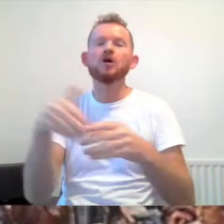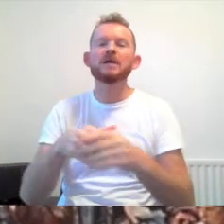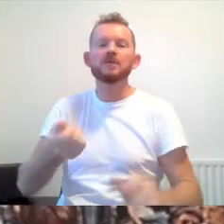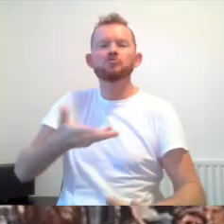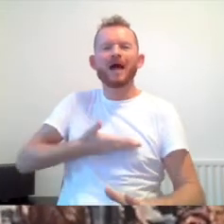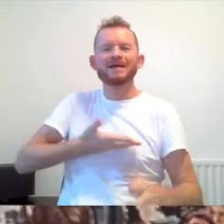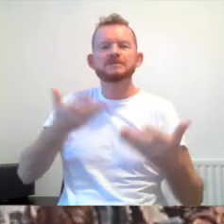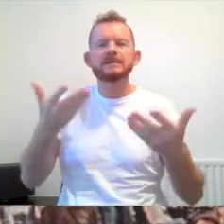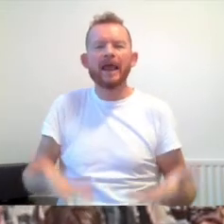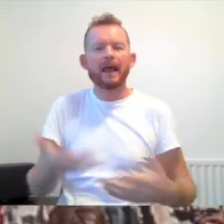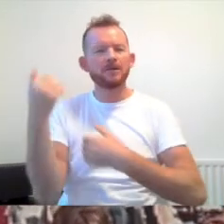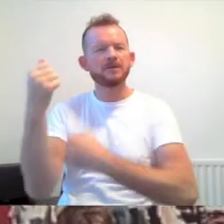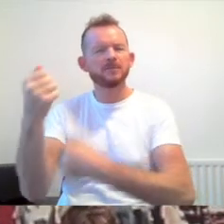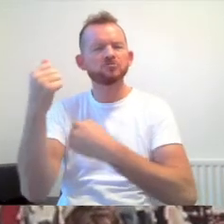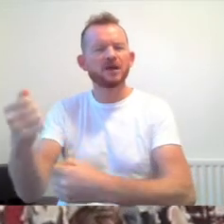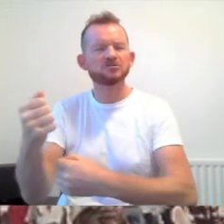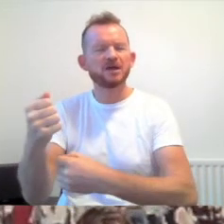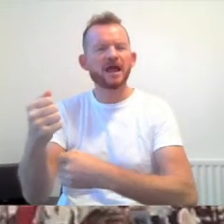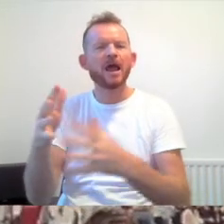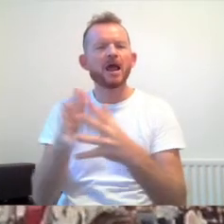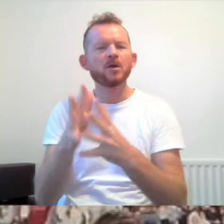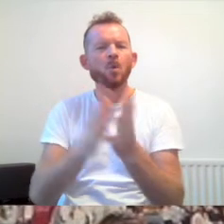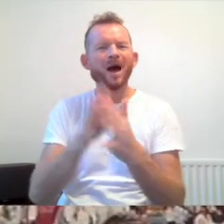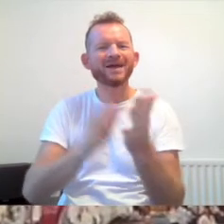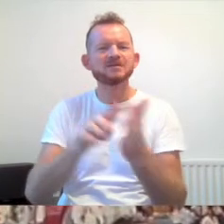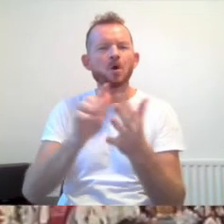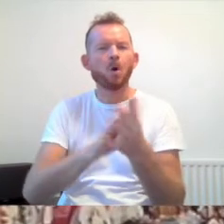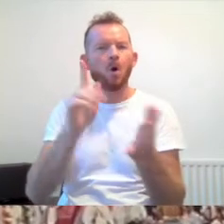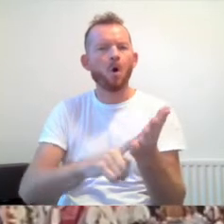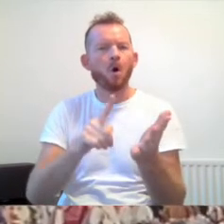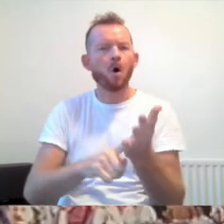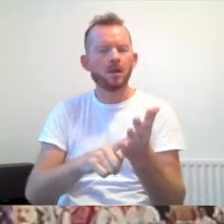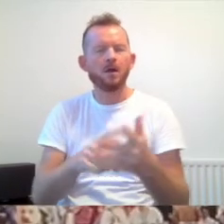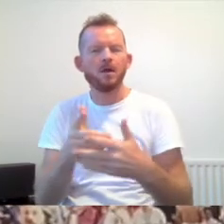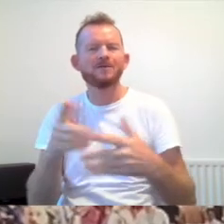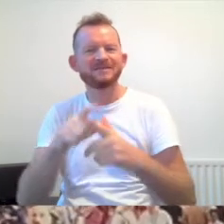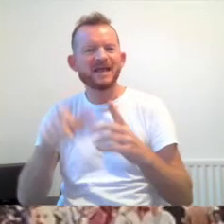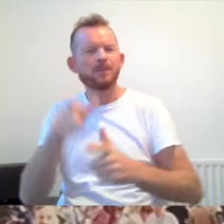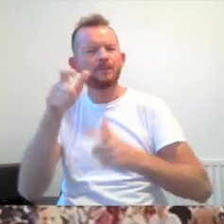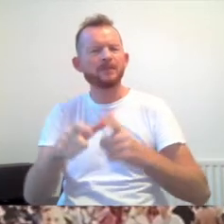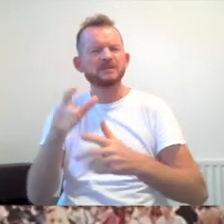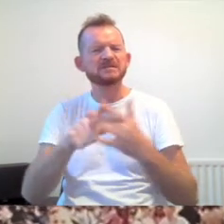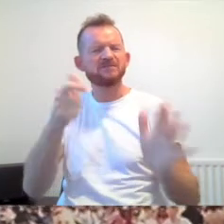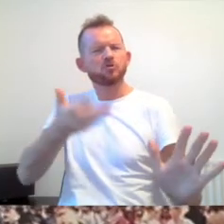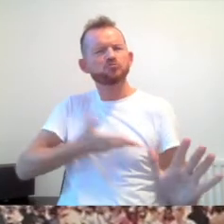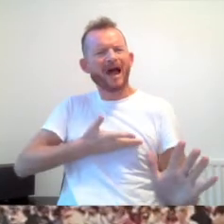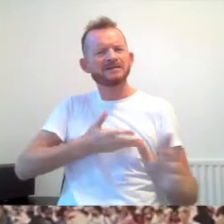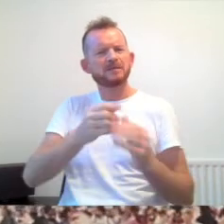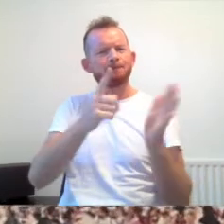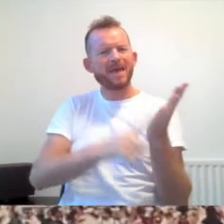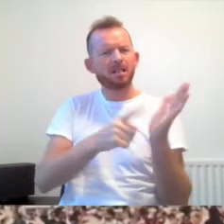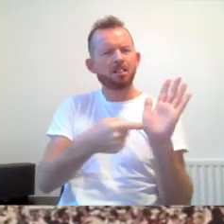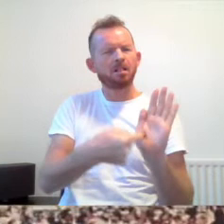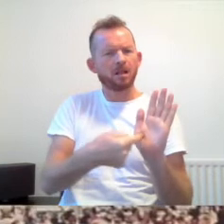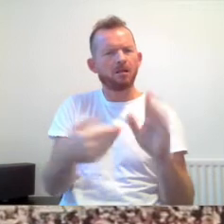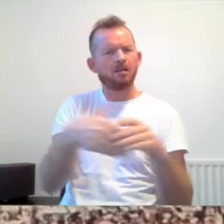in Whitehall. It was in support of a Disabled People Civil Rights Bill. After this and many other